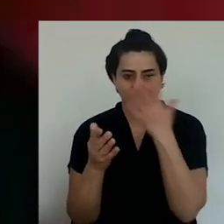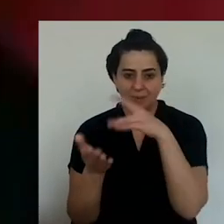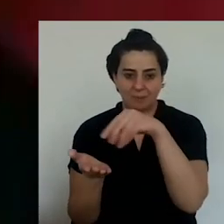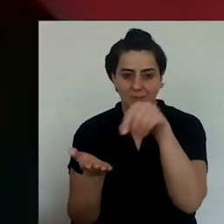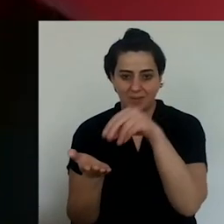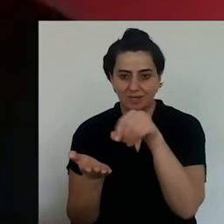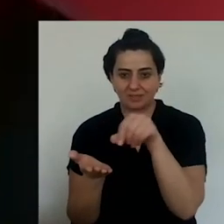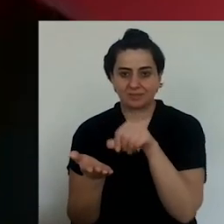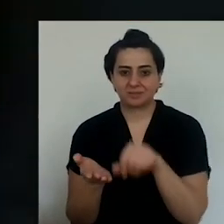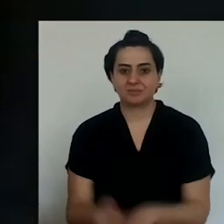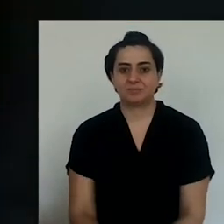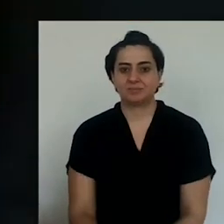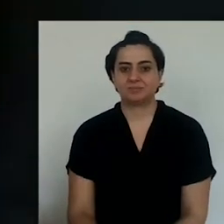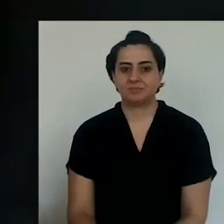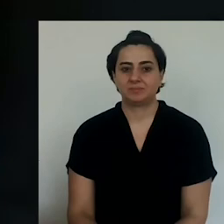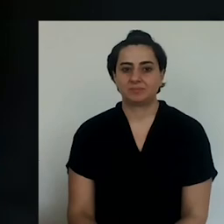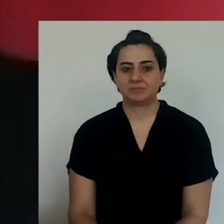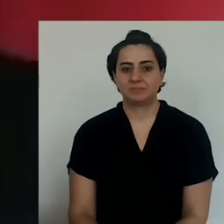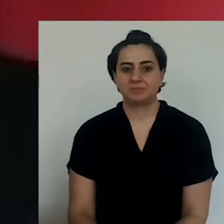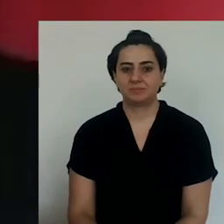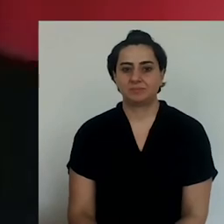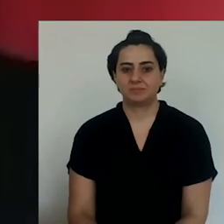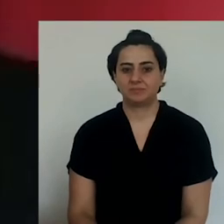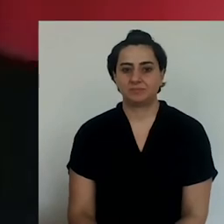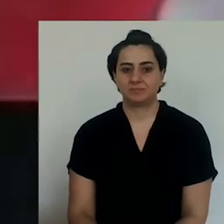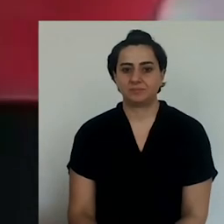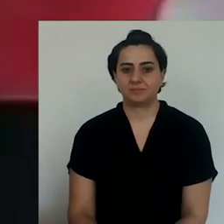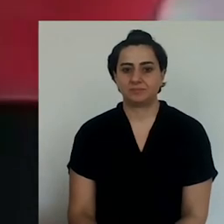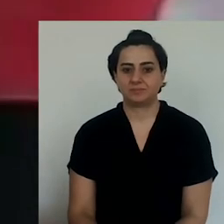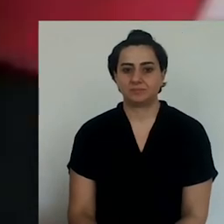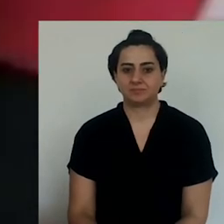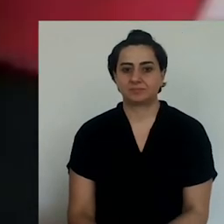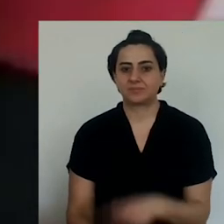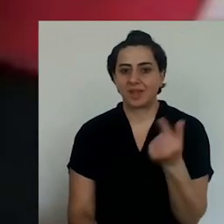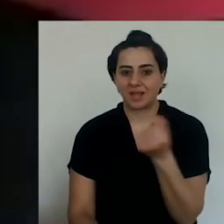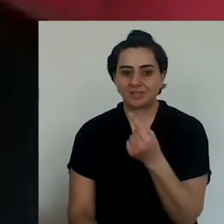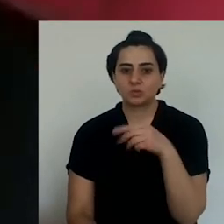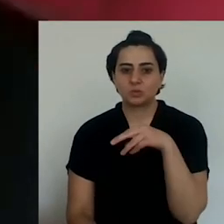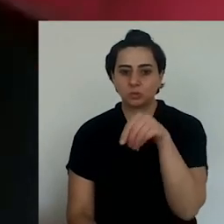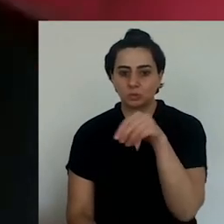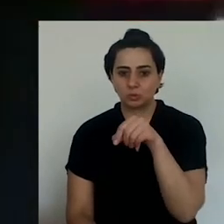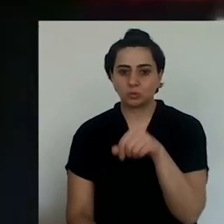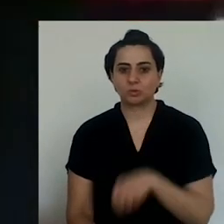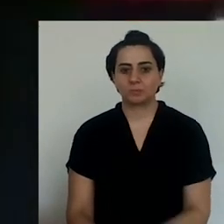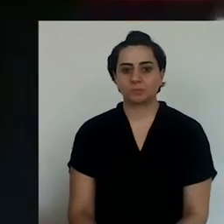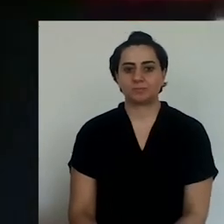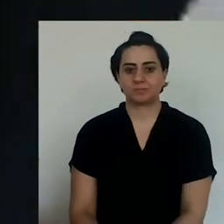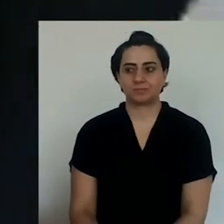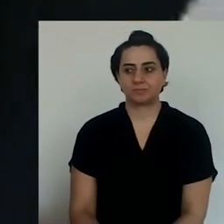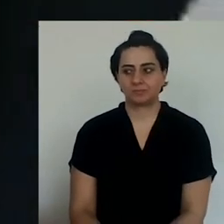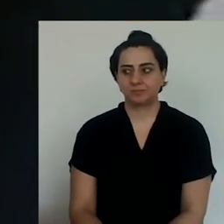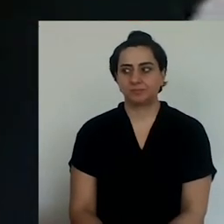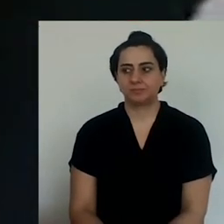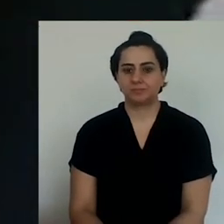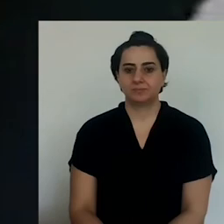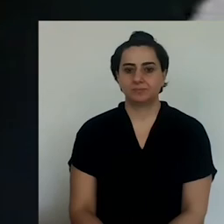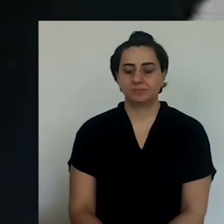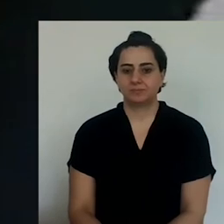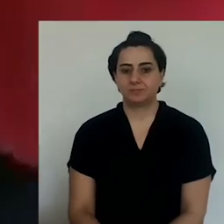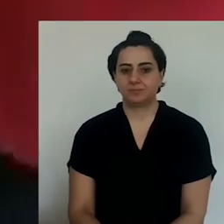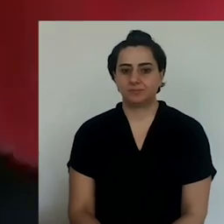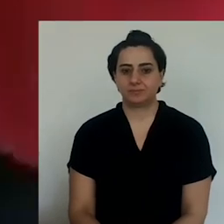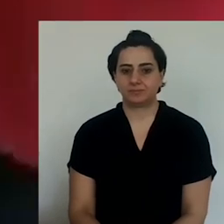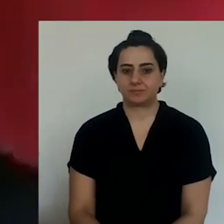I think the egg again deserves some pepper, some black pepper, a little bit of